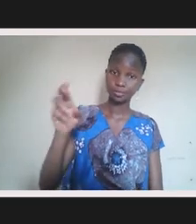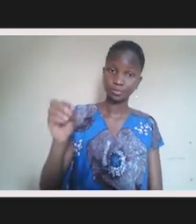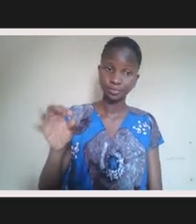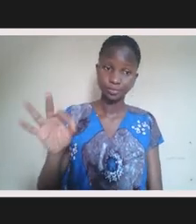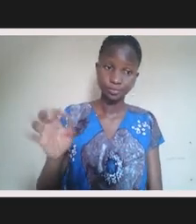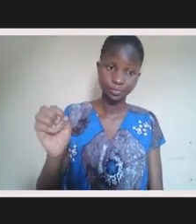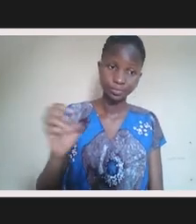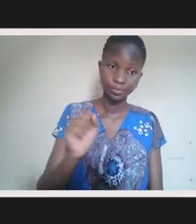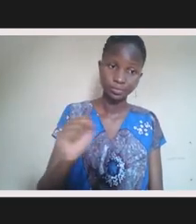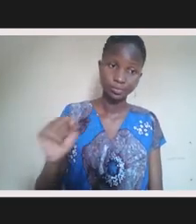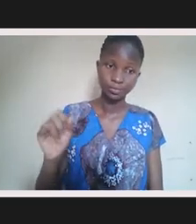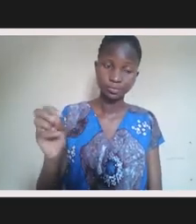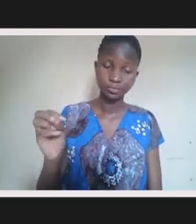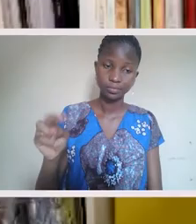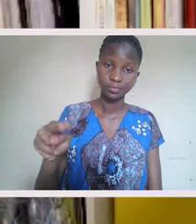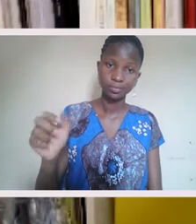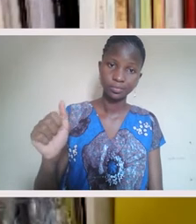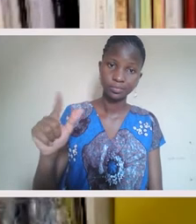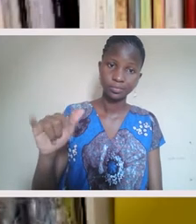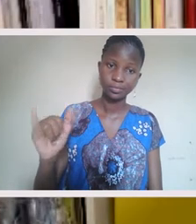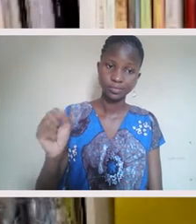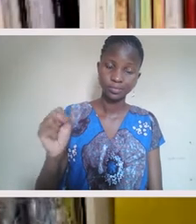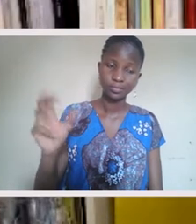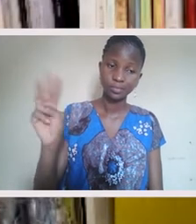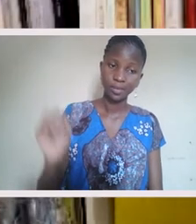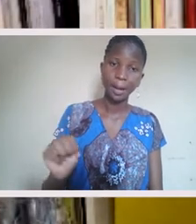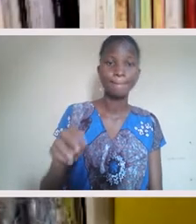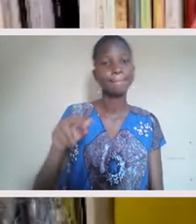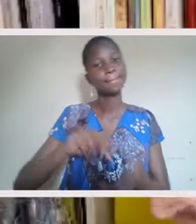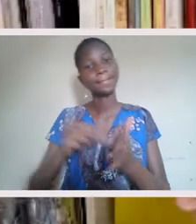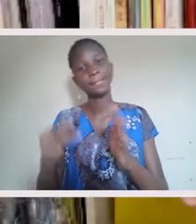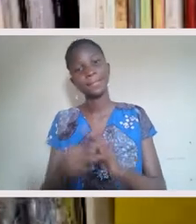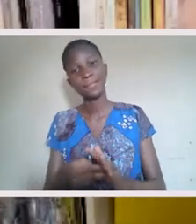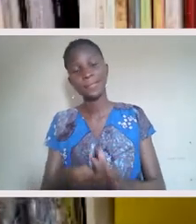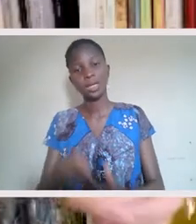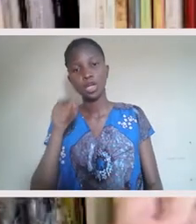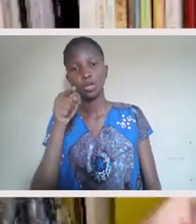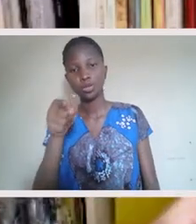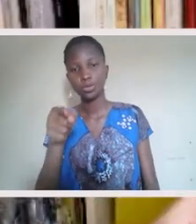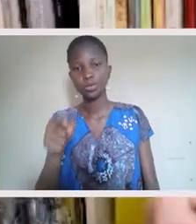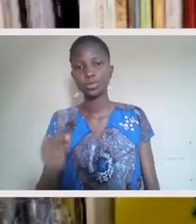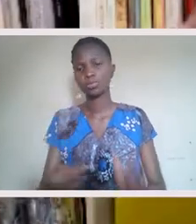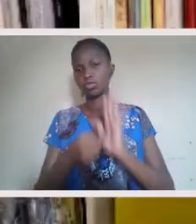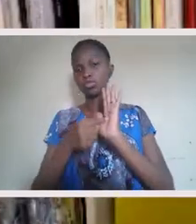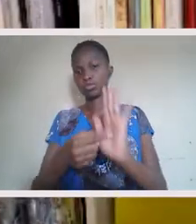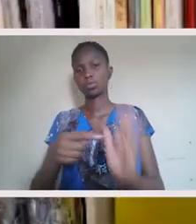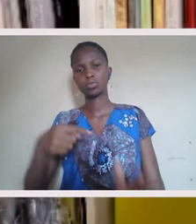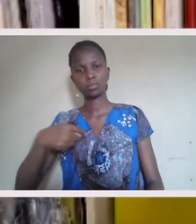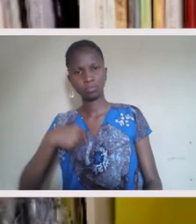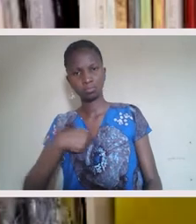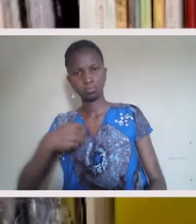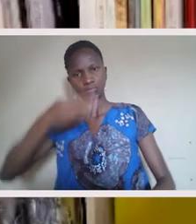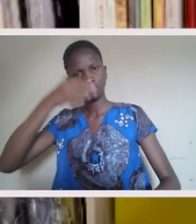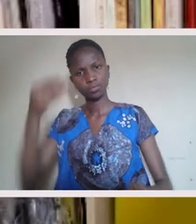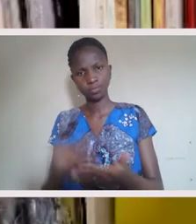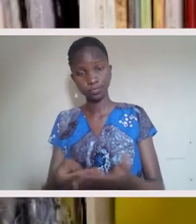professionalism in its origin was me, was meaning to declare yourself at something, not put on a